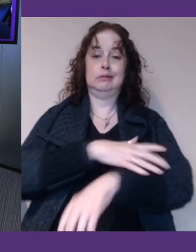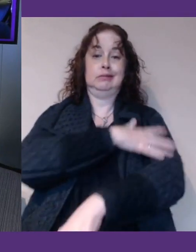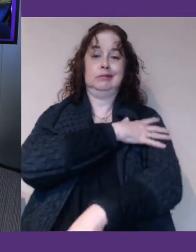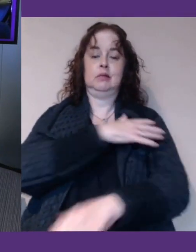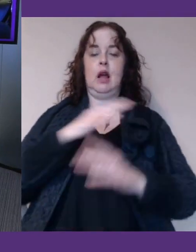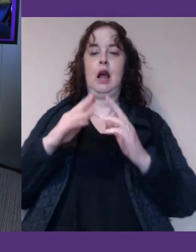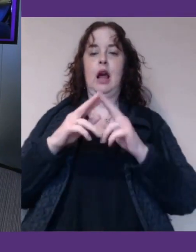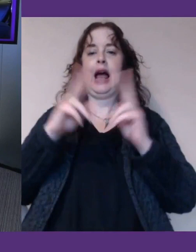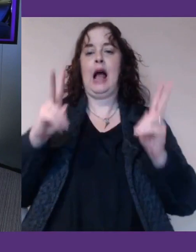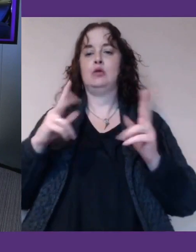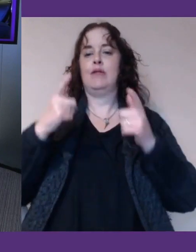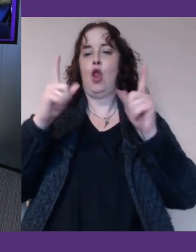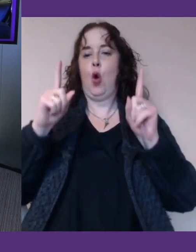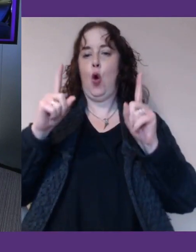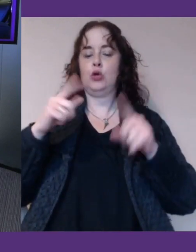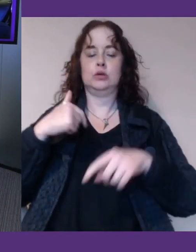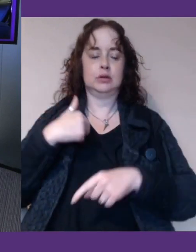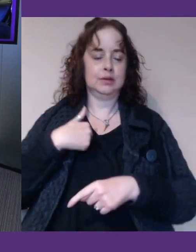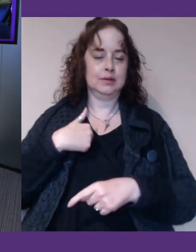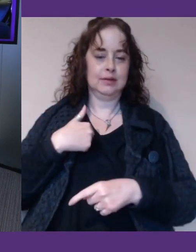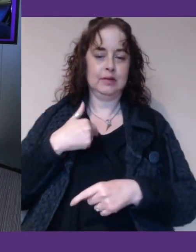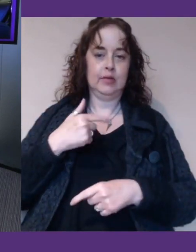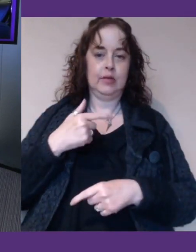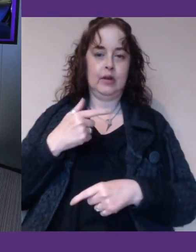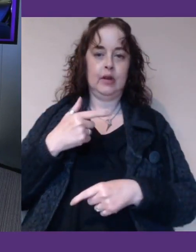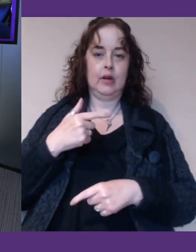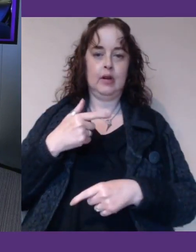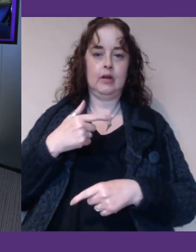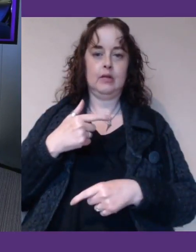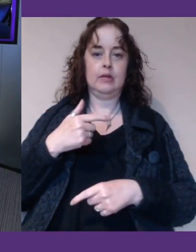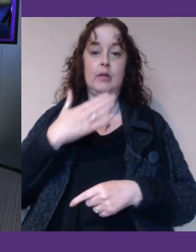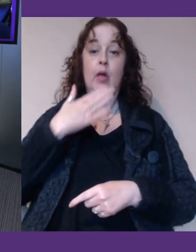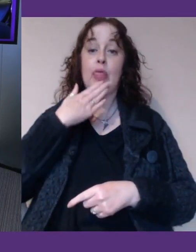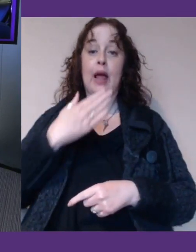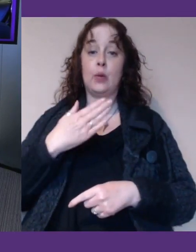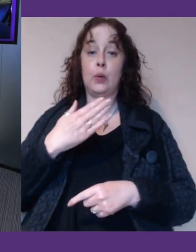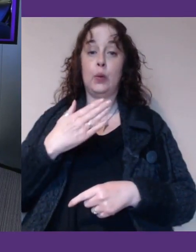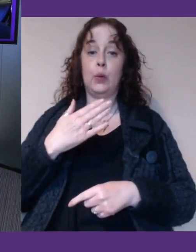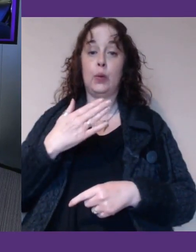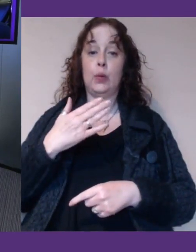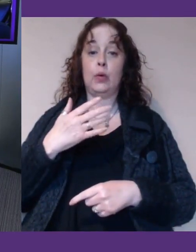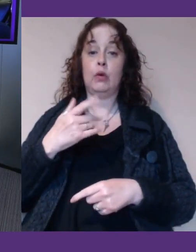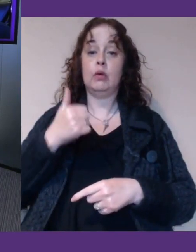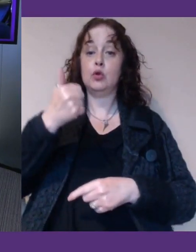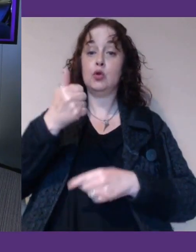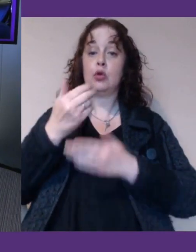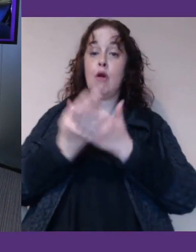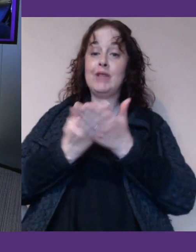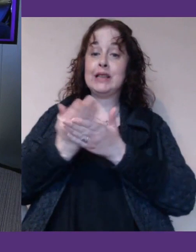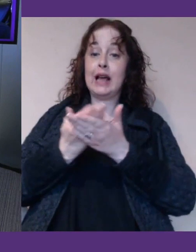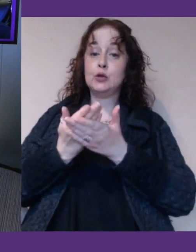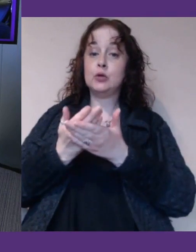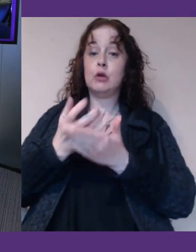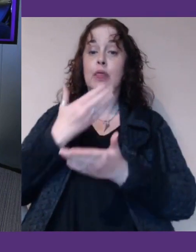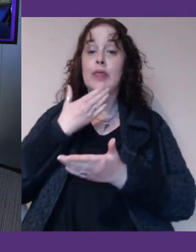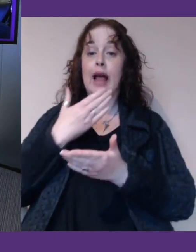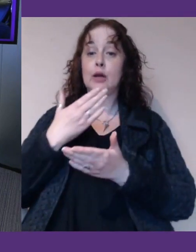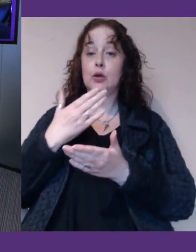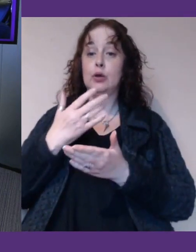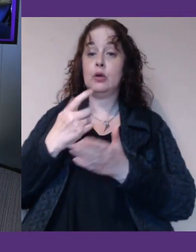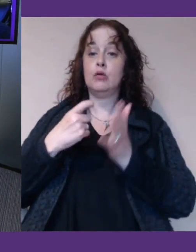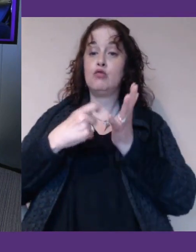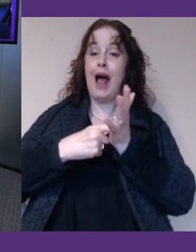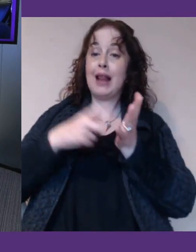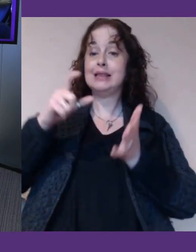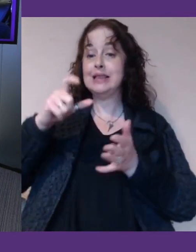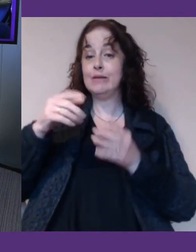that far. Yeah. Brilliant. Thank you. Well, a brilliant conversation. Thank you so much, Ryland and Celia for joining us, and Robert for